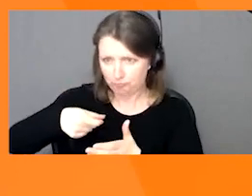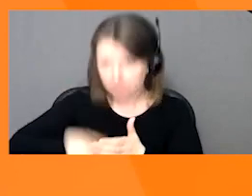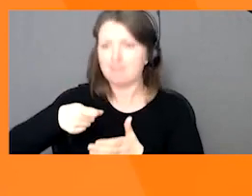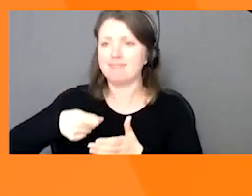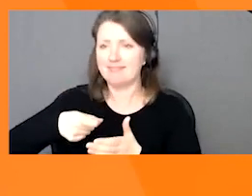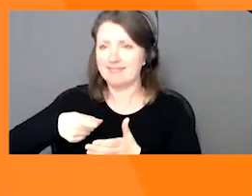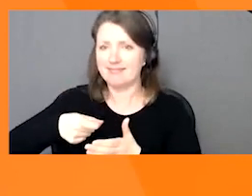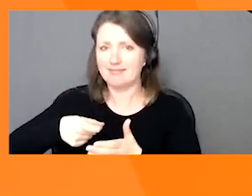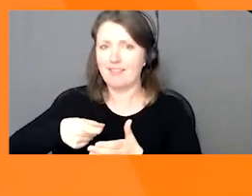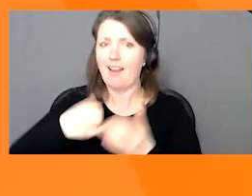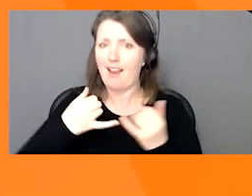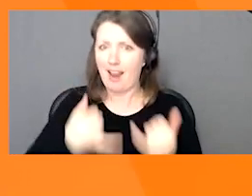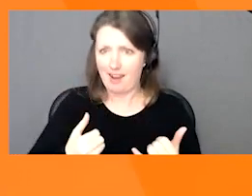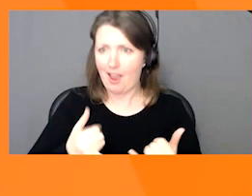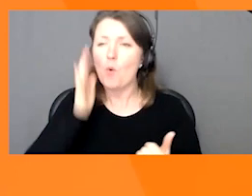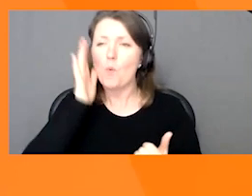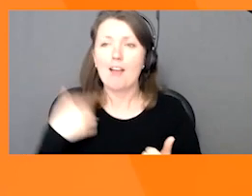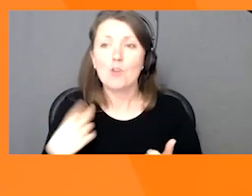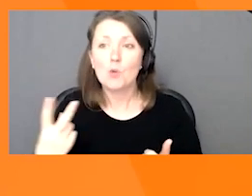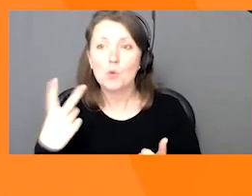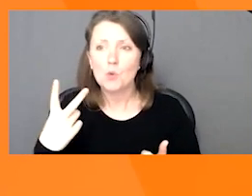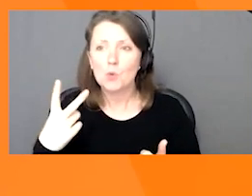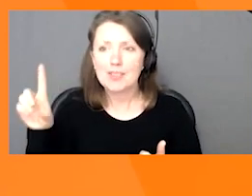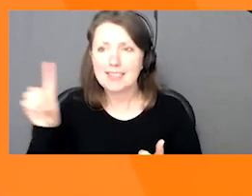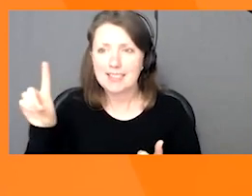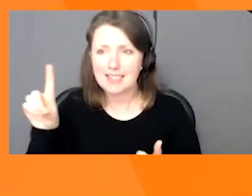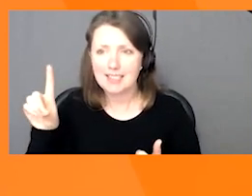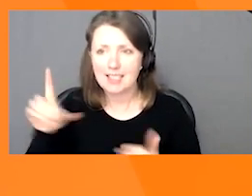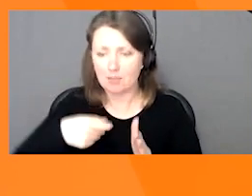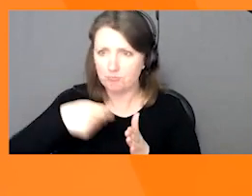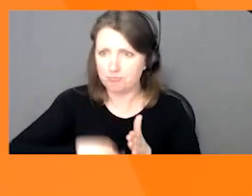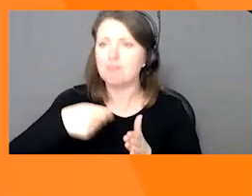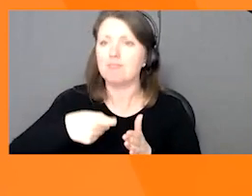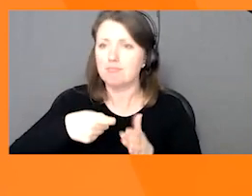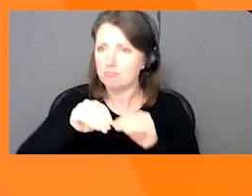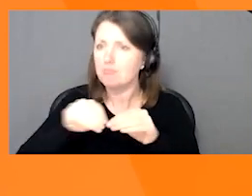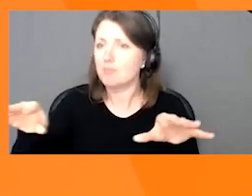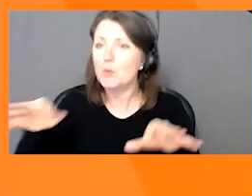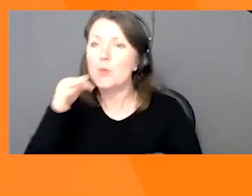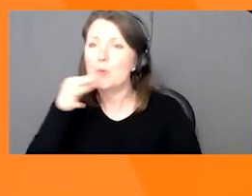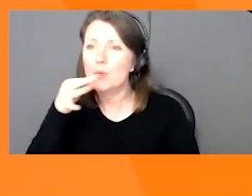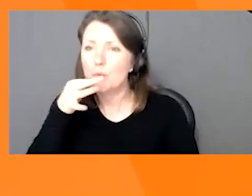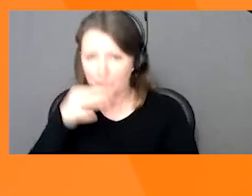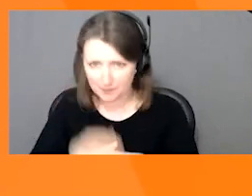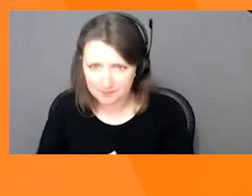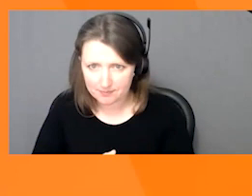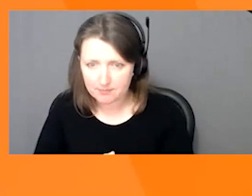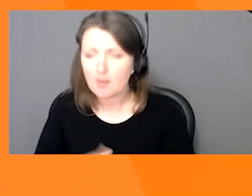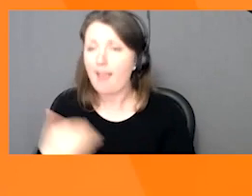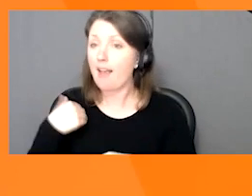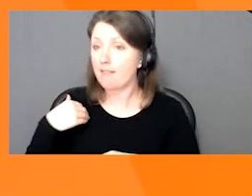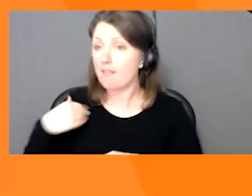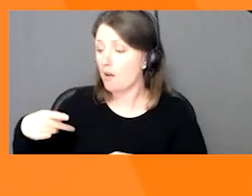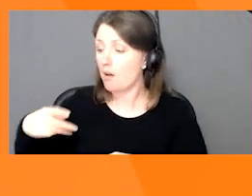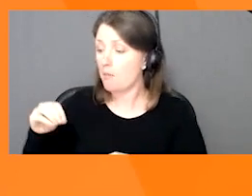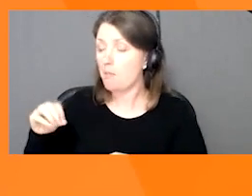global transition to 2D barcodes that will be coming in the next few years. We've just released our new small business podcast series